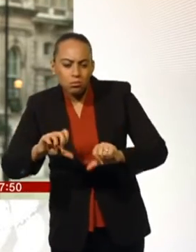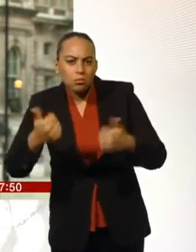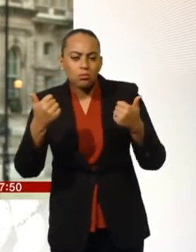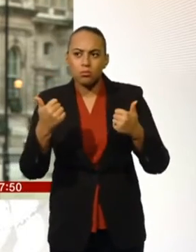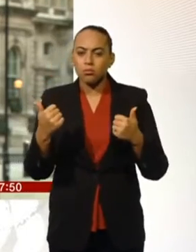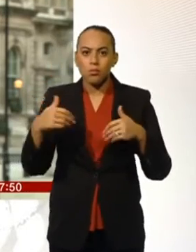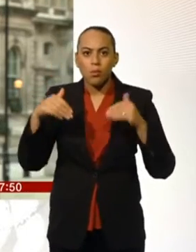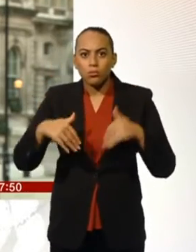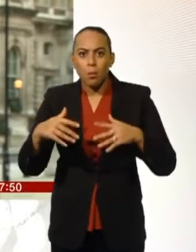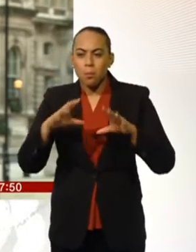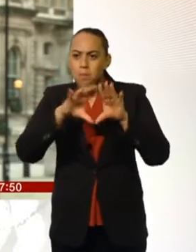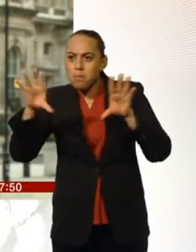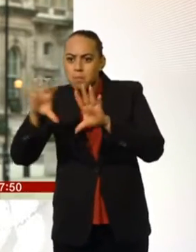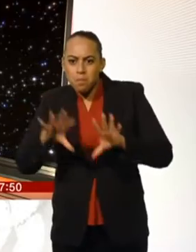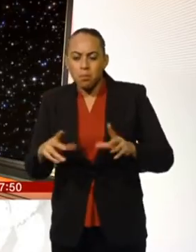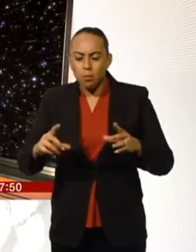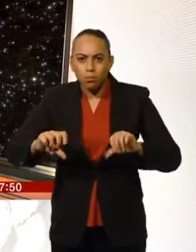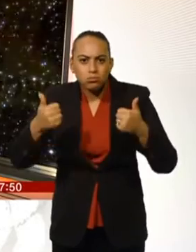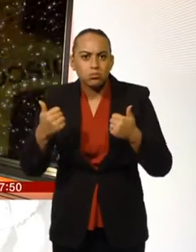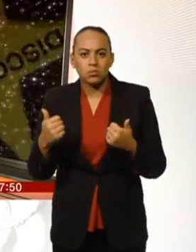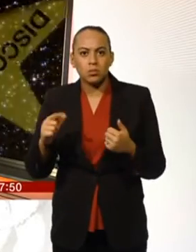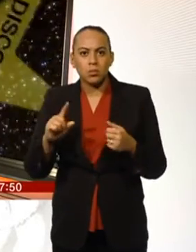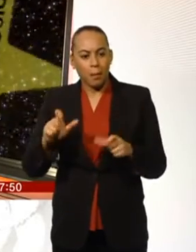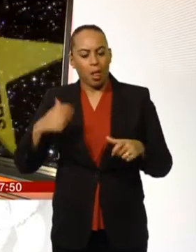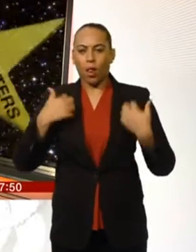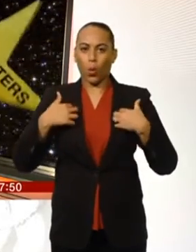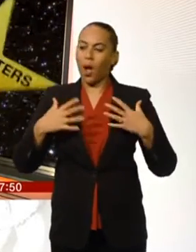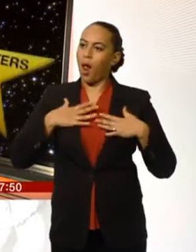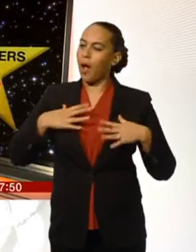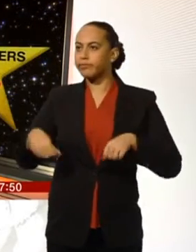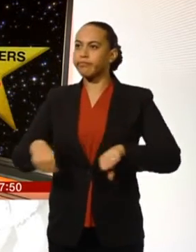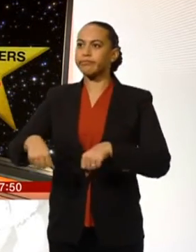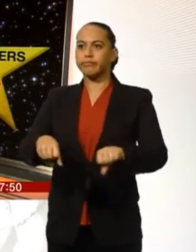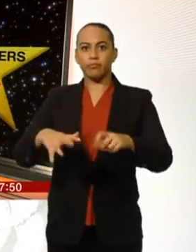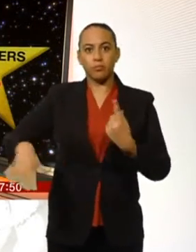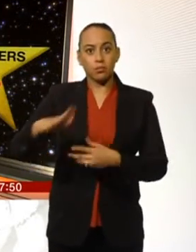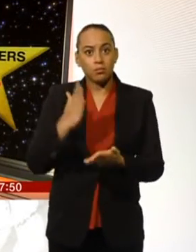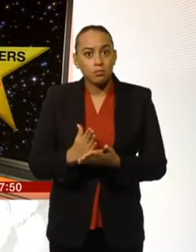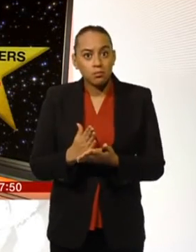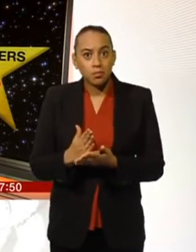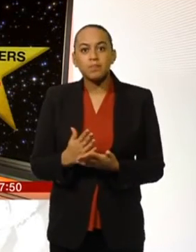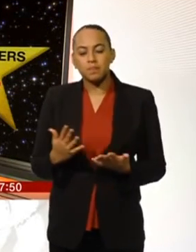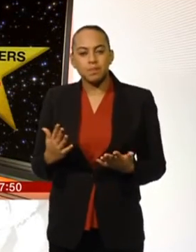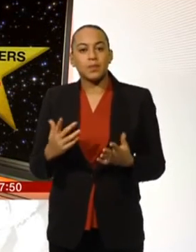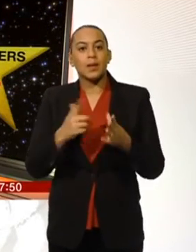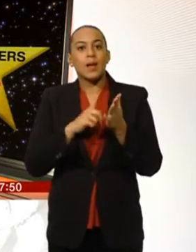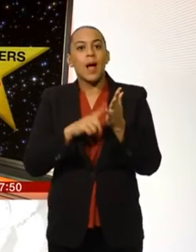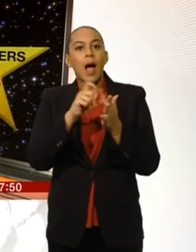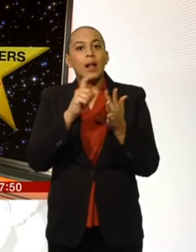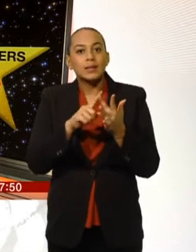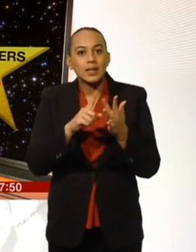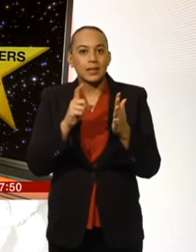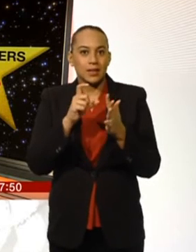stores full and have they delighted the shopper? Well, over the last few years, the force has been strong with these guys, the discounters,